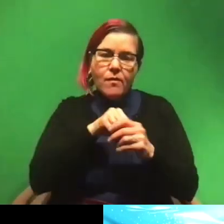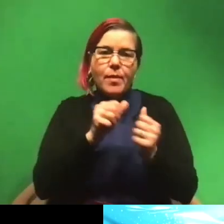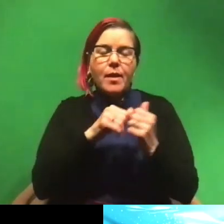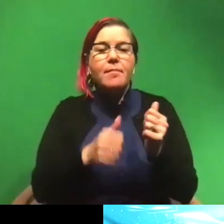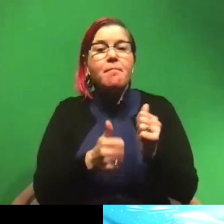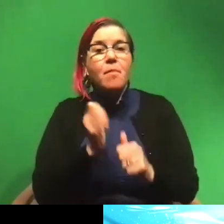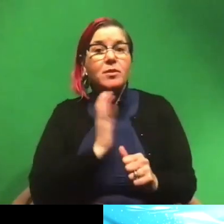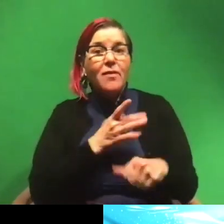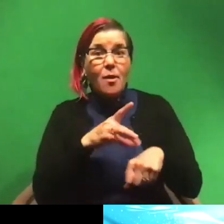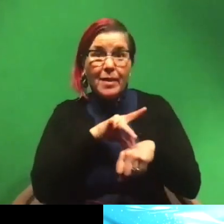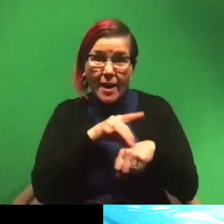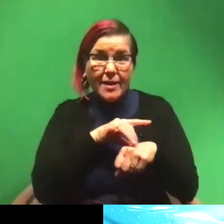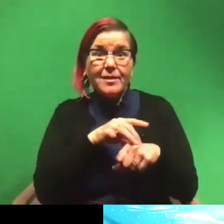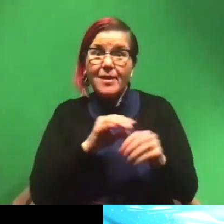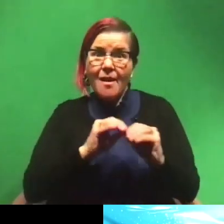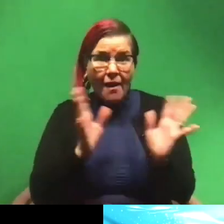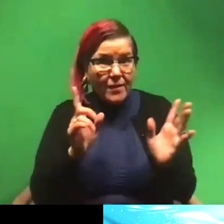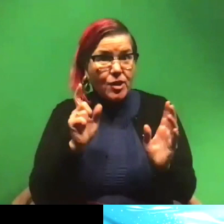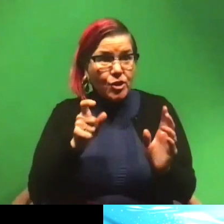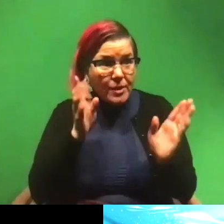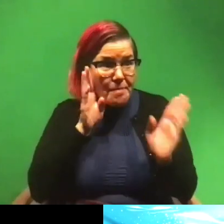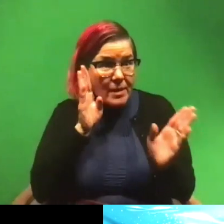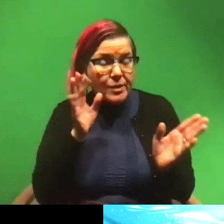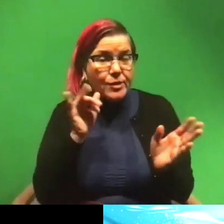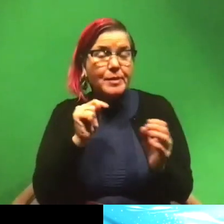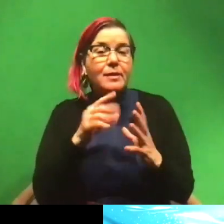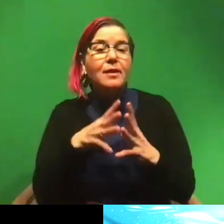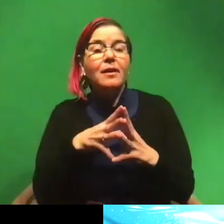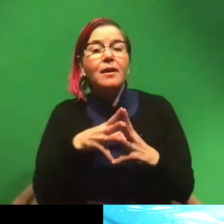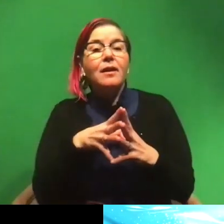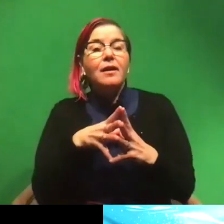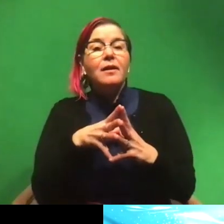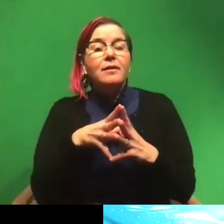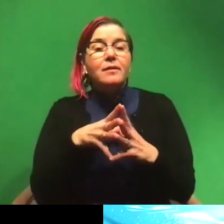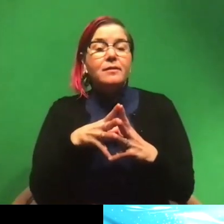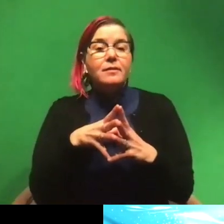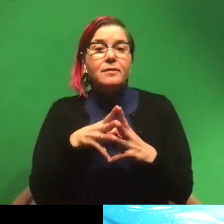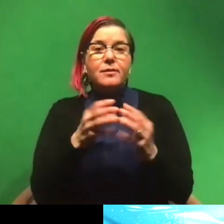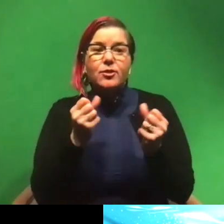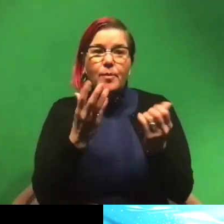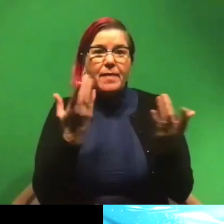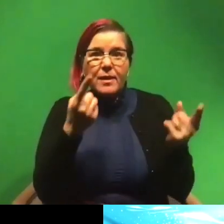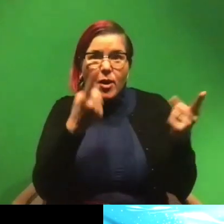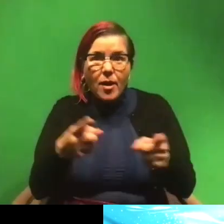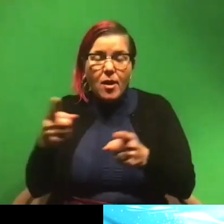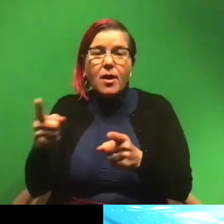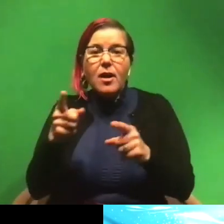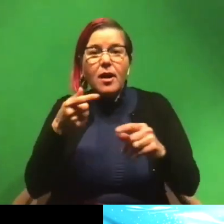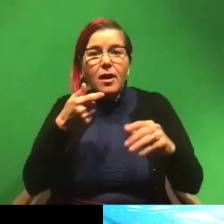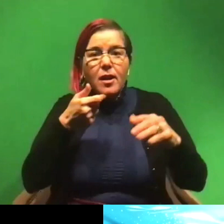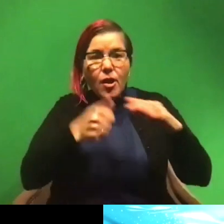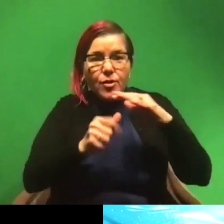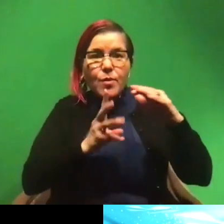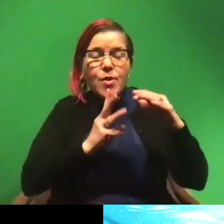of our planet. Obviously we should be paying attention to it. Uh, there's so much going on beneath the surface.